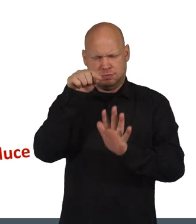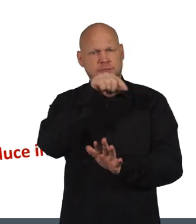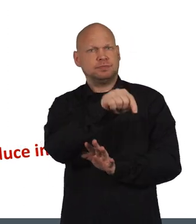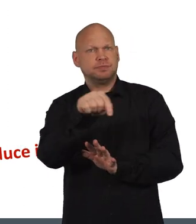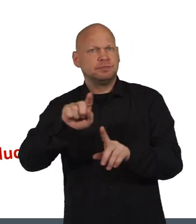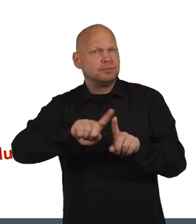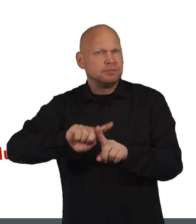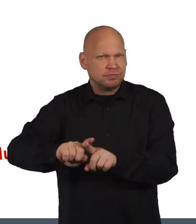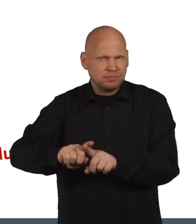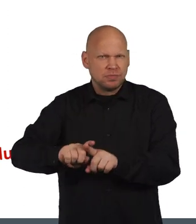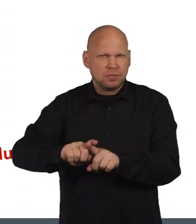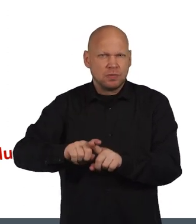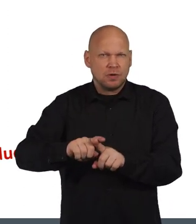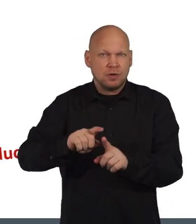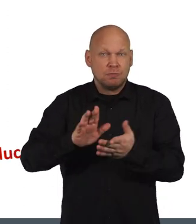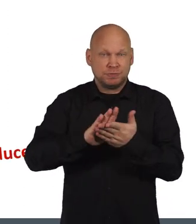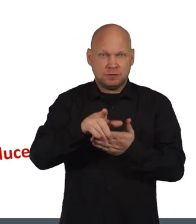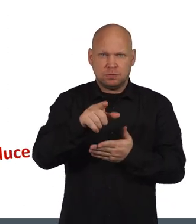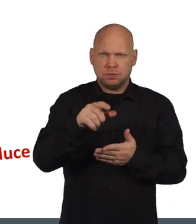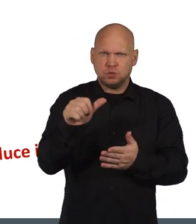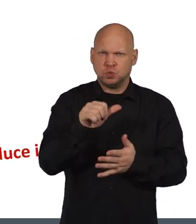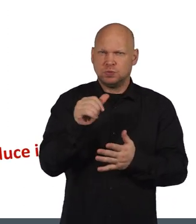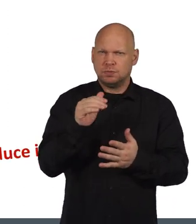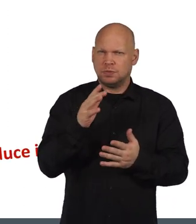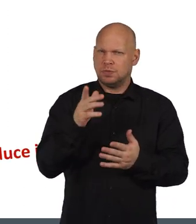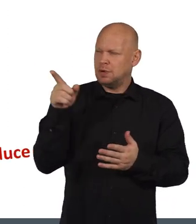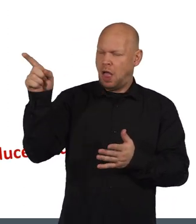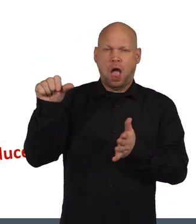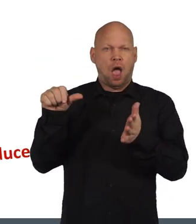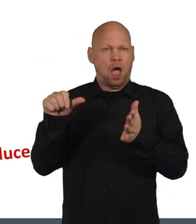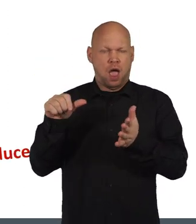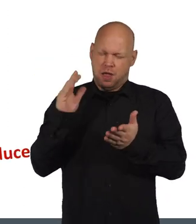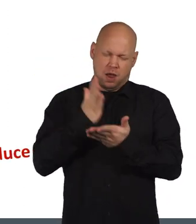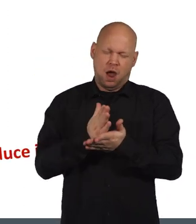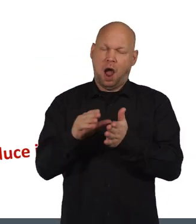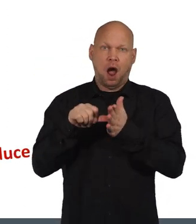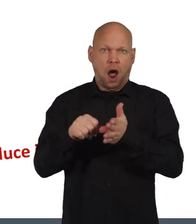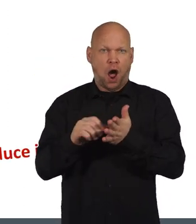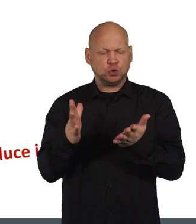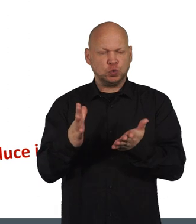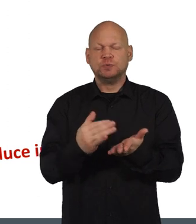these things, something that should be very hard to reasonably refuse.